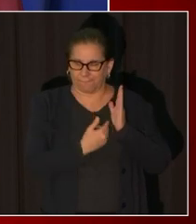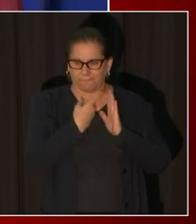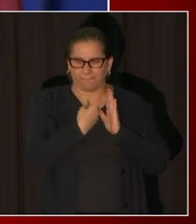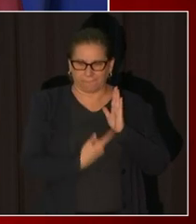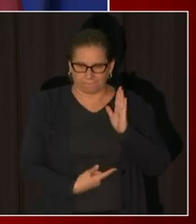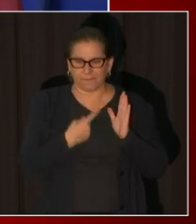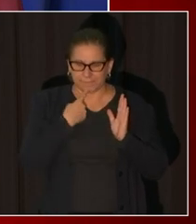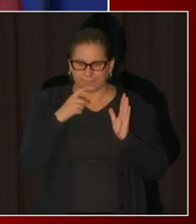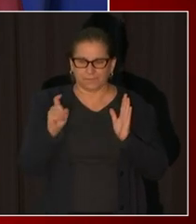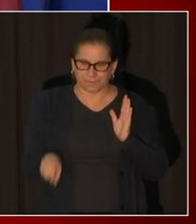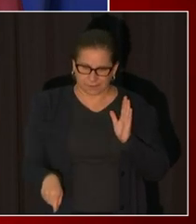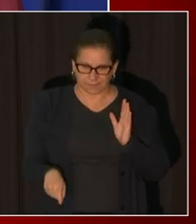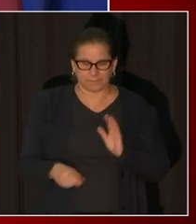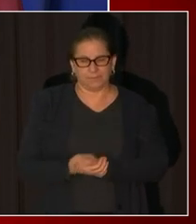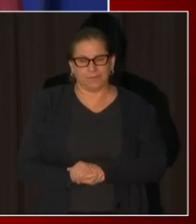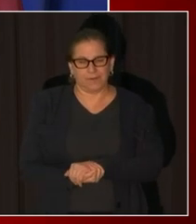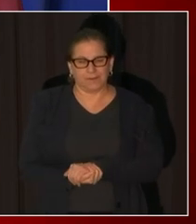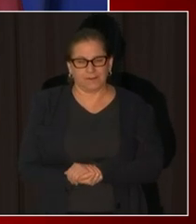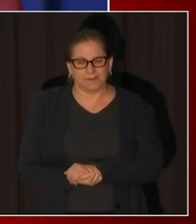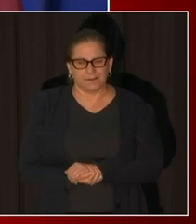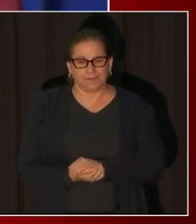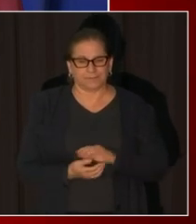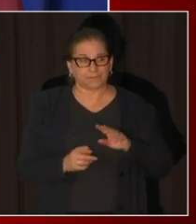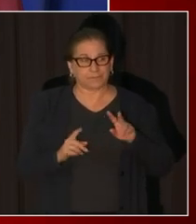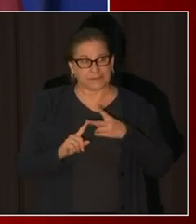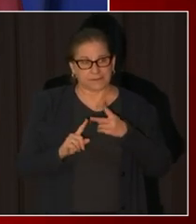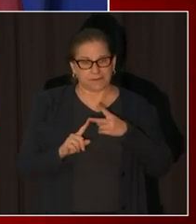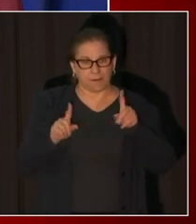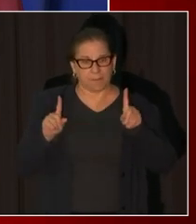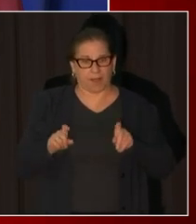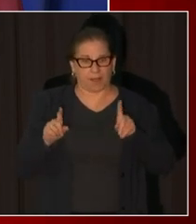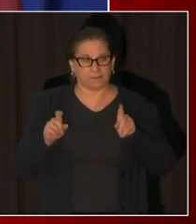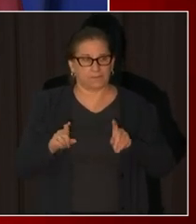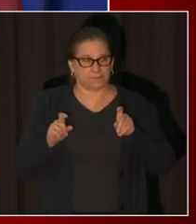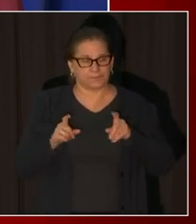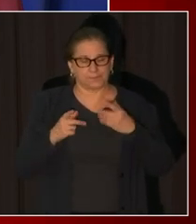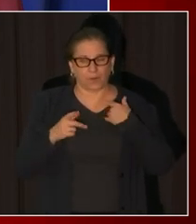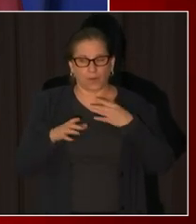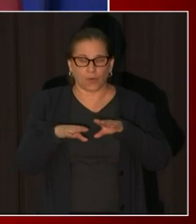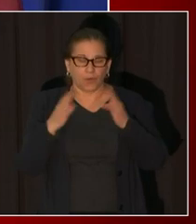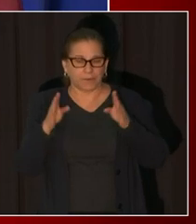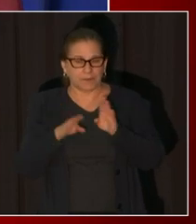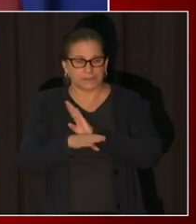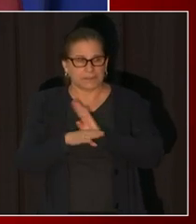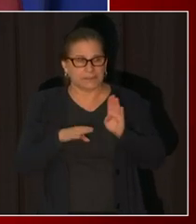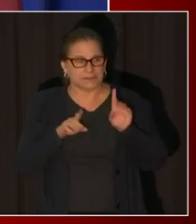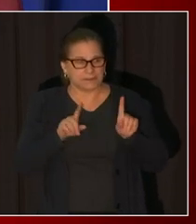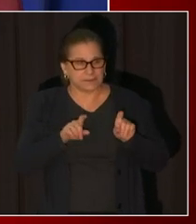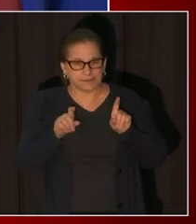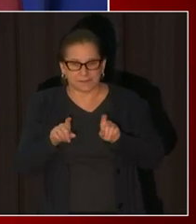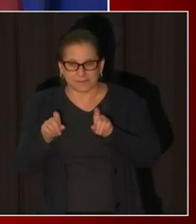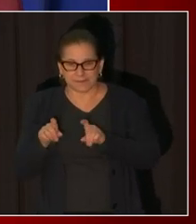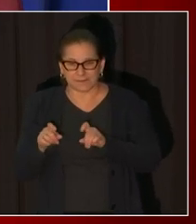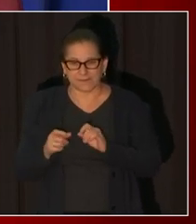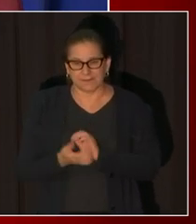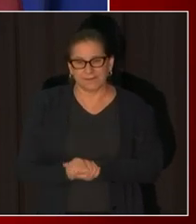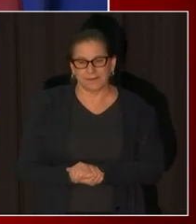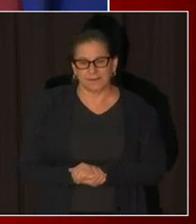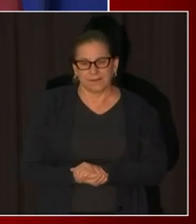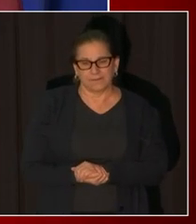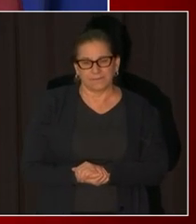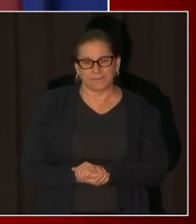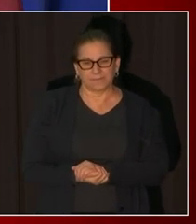what people can expect we uh once we uh read how businesses are proposing